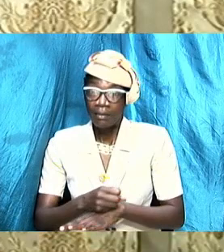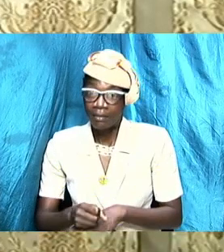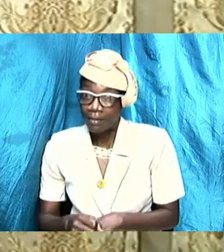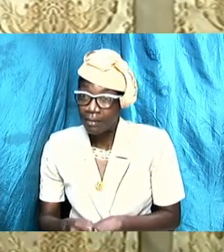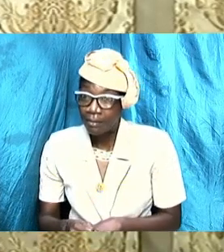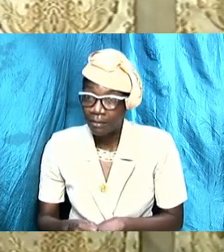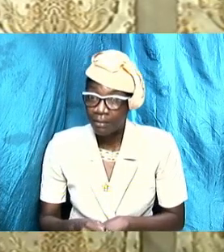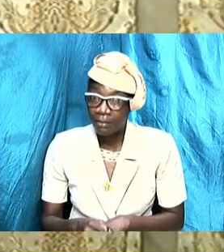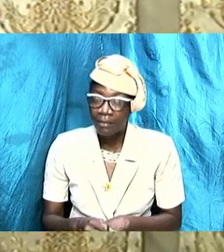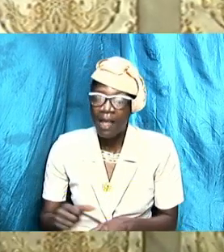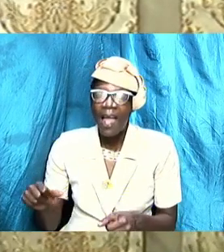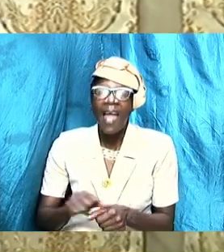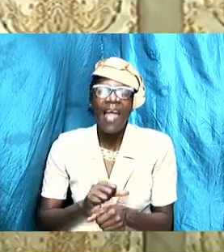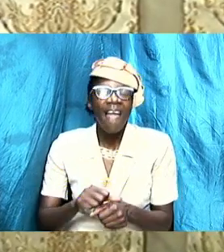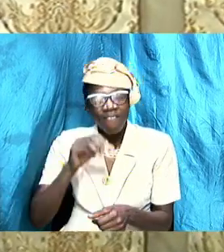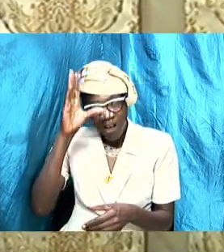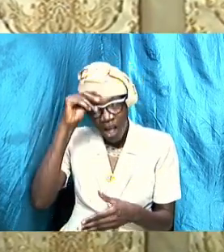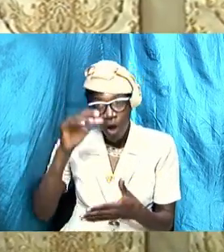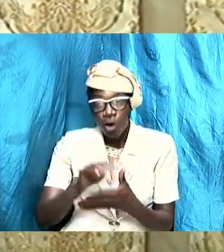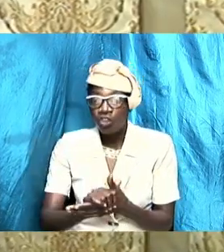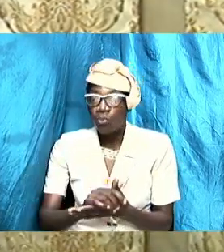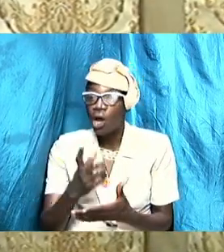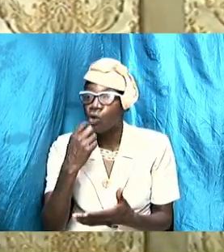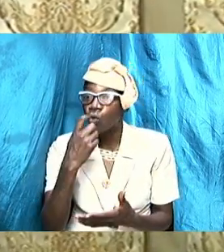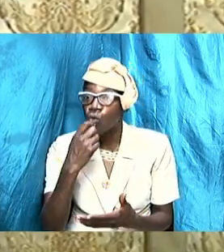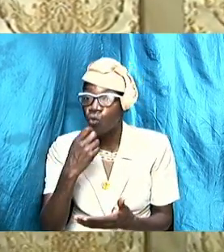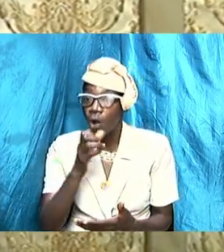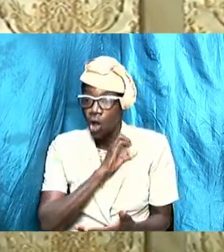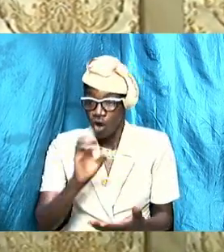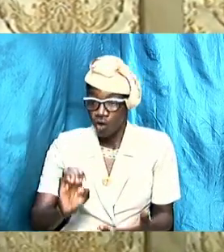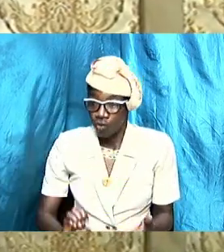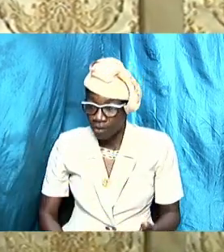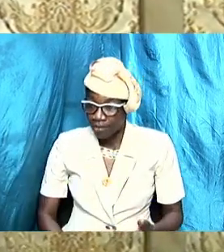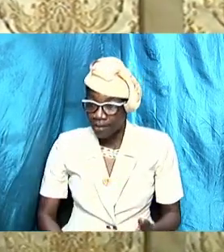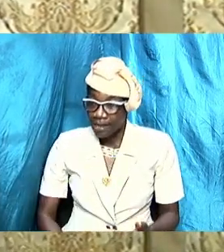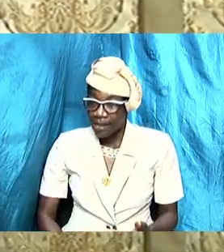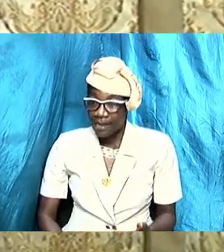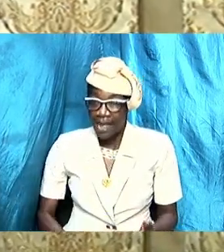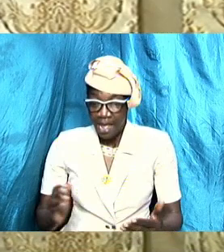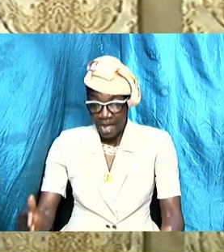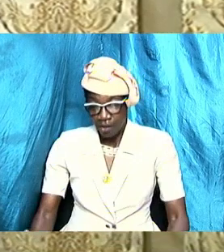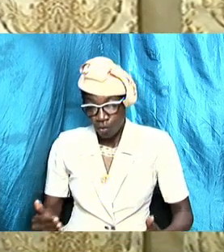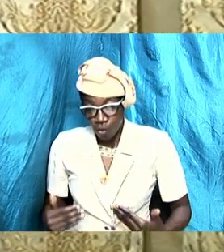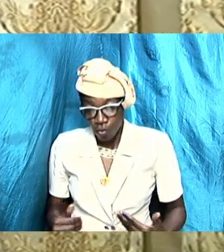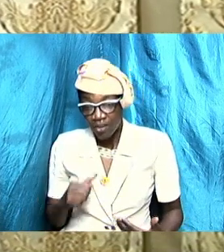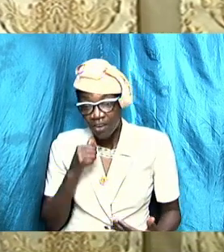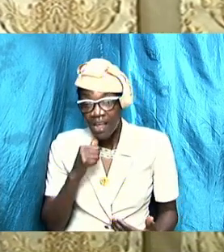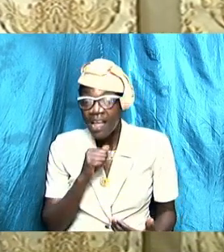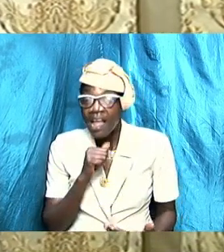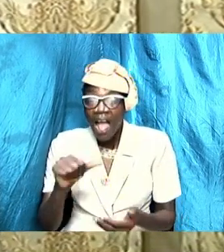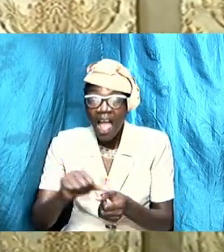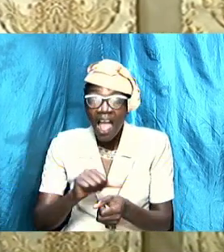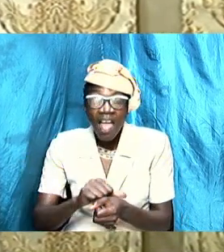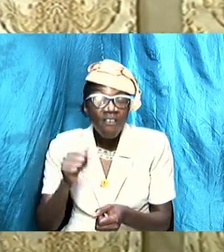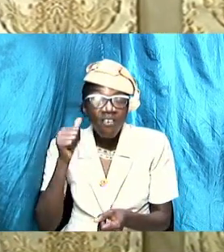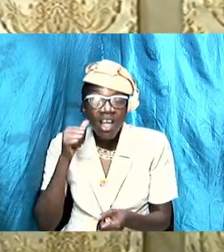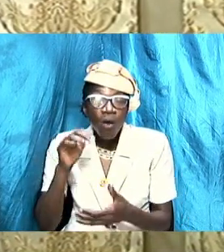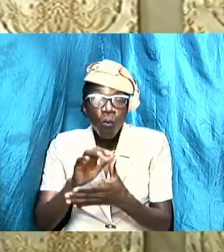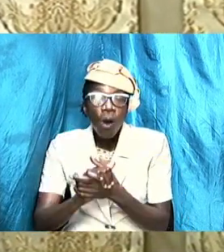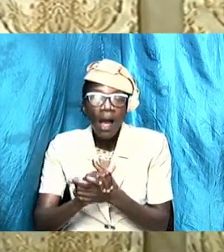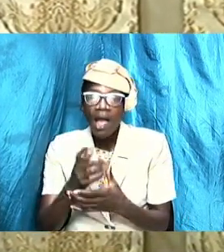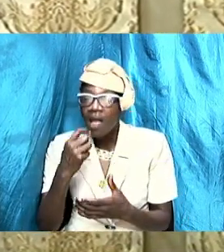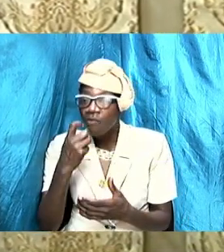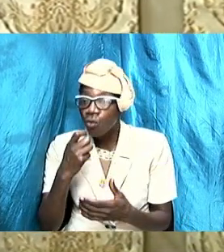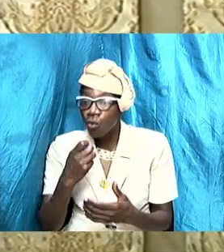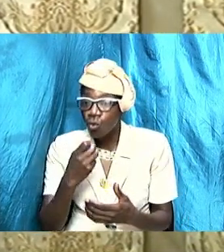every husband who is a Christian. I want to encourage every wife who is a Christian that